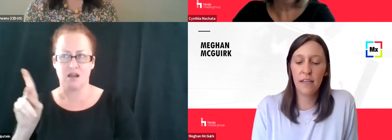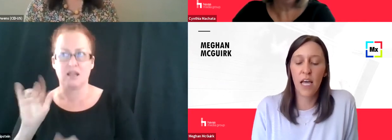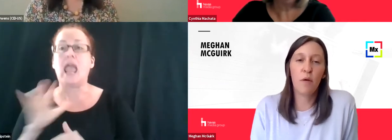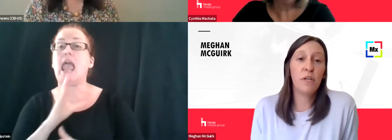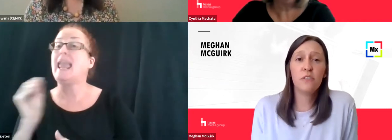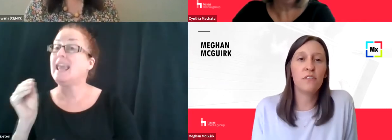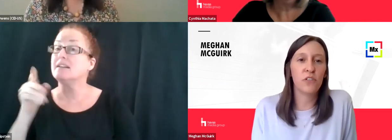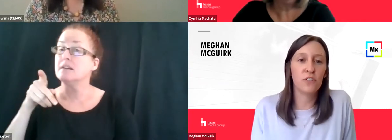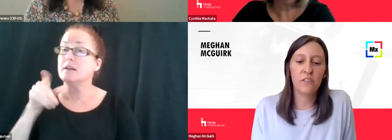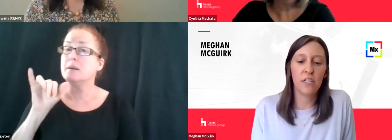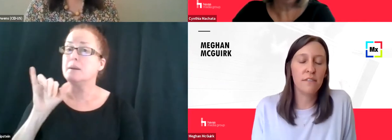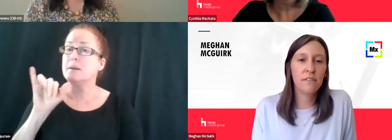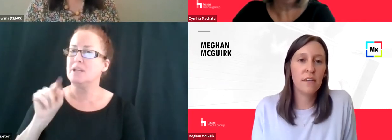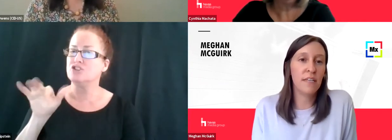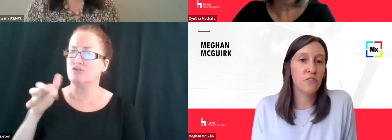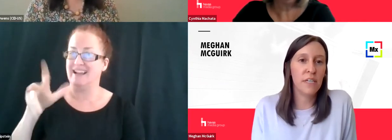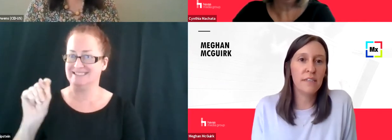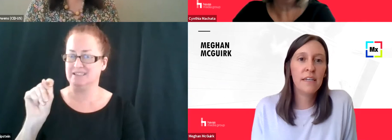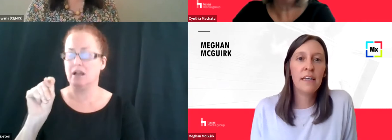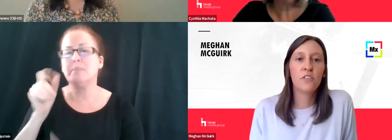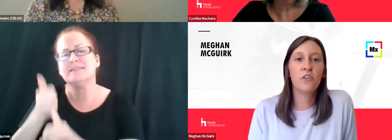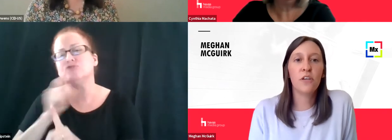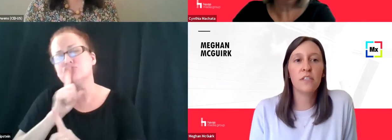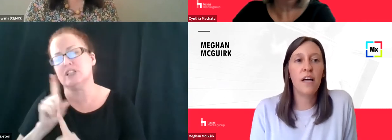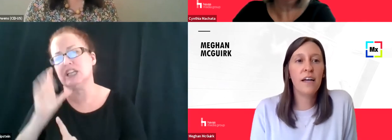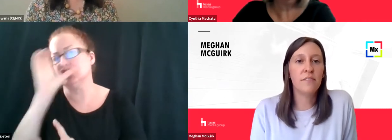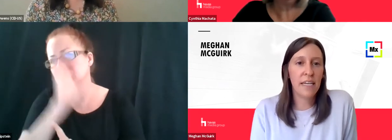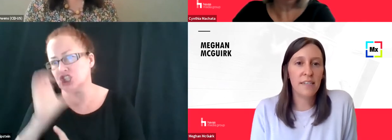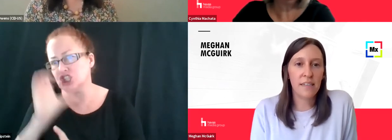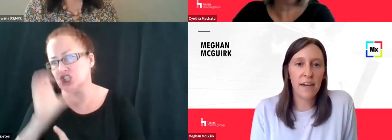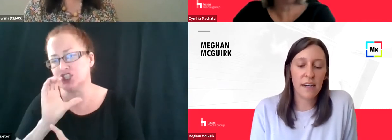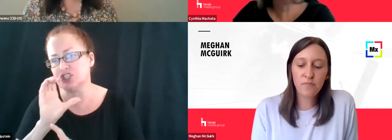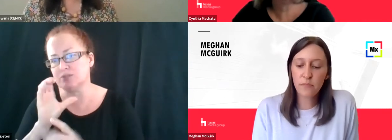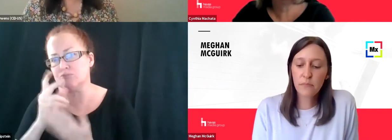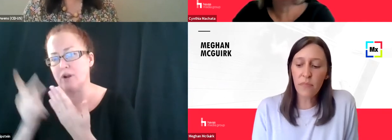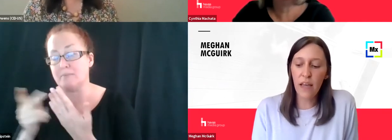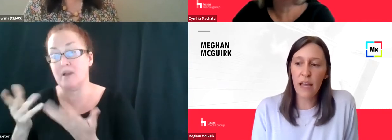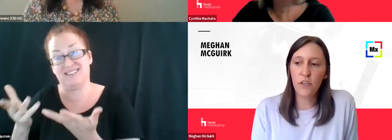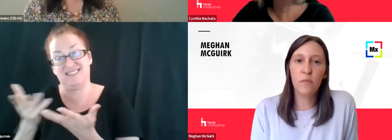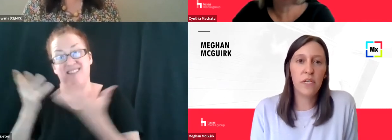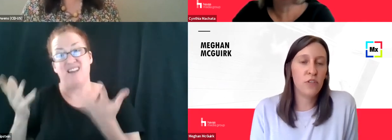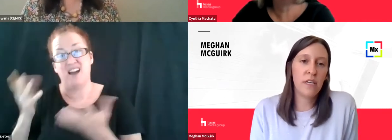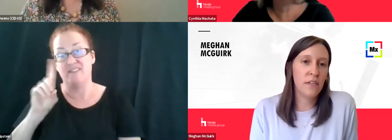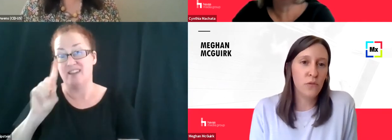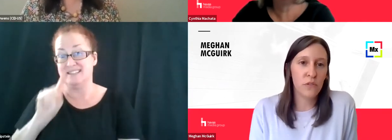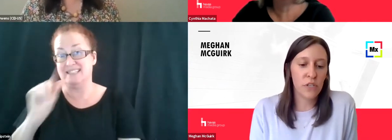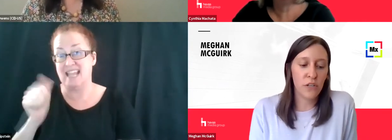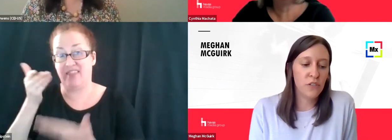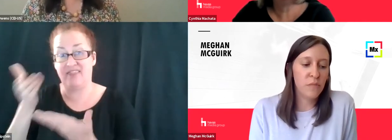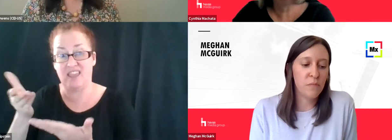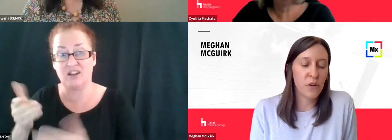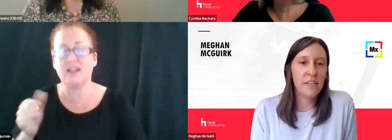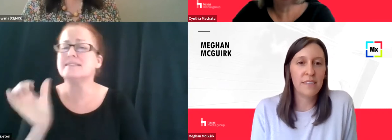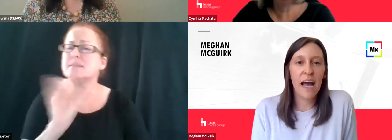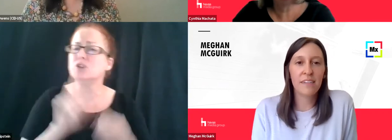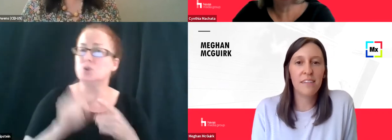has, I mean, Pinterest is a search engine essentially. So there's a lot of data there and you can be just like in Google search,